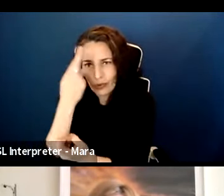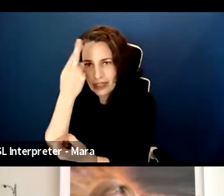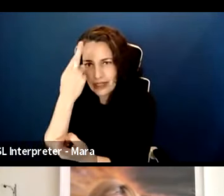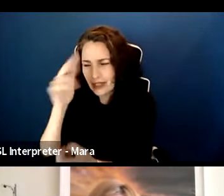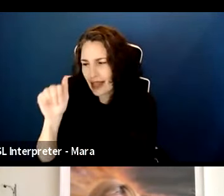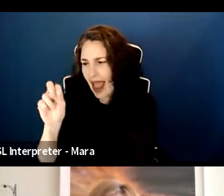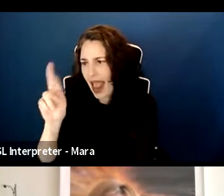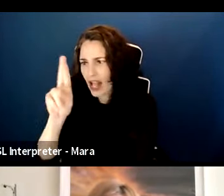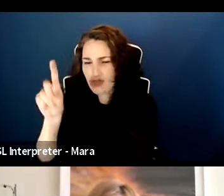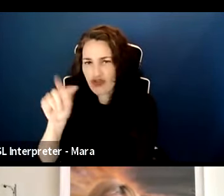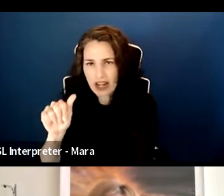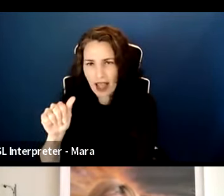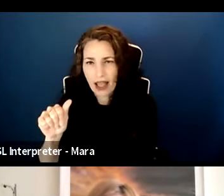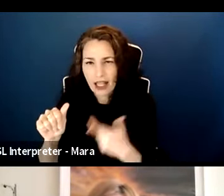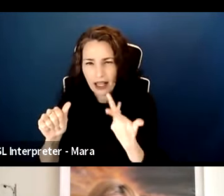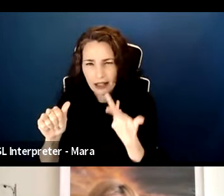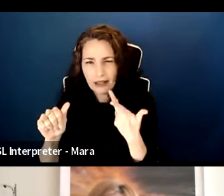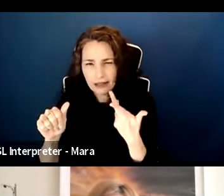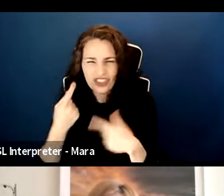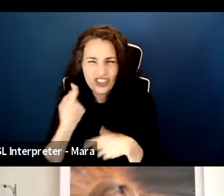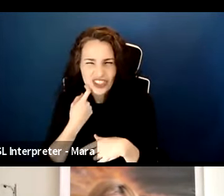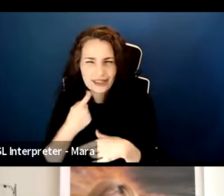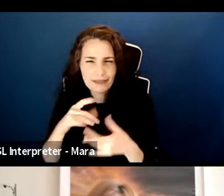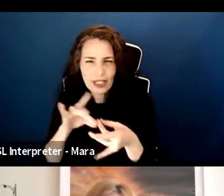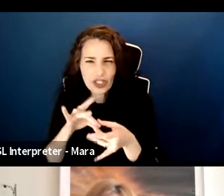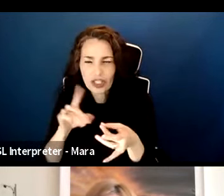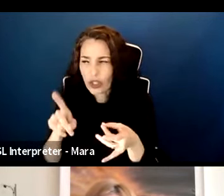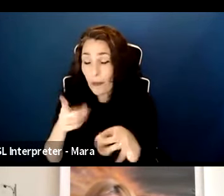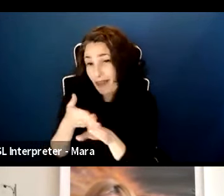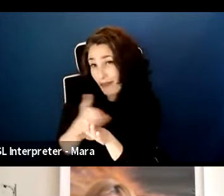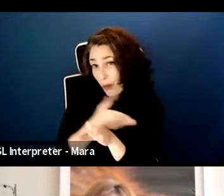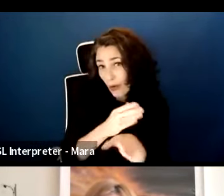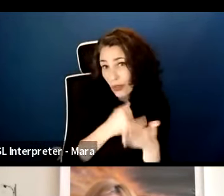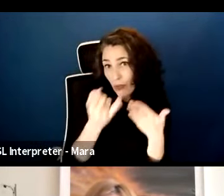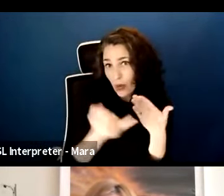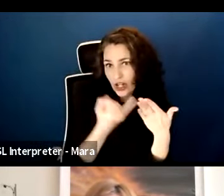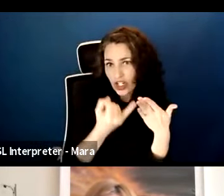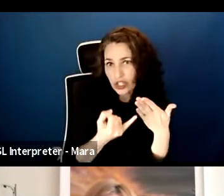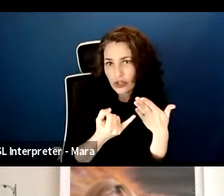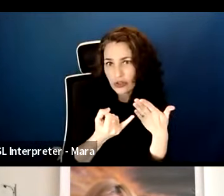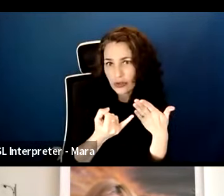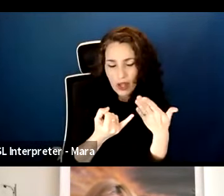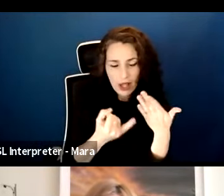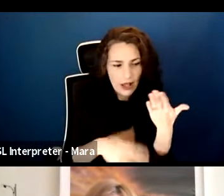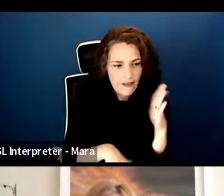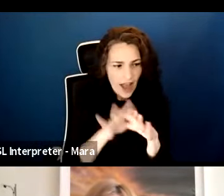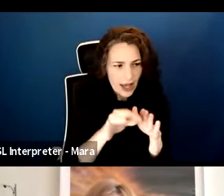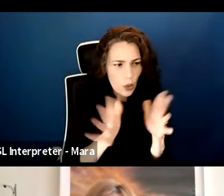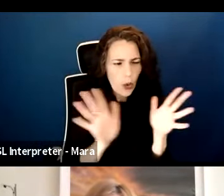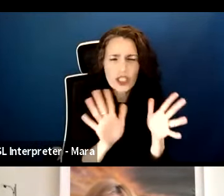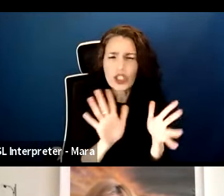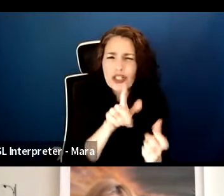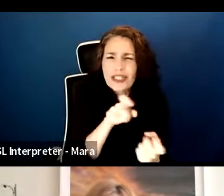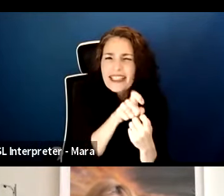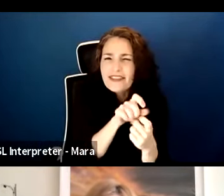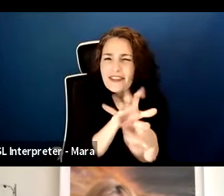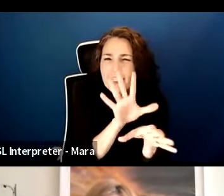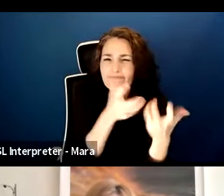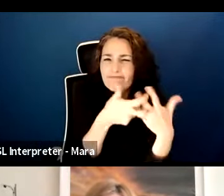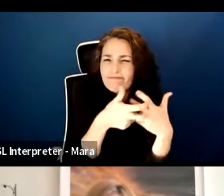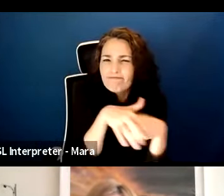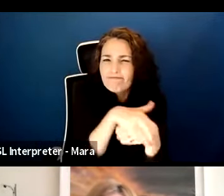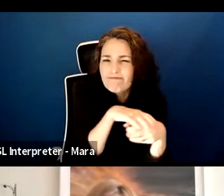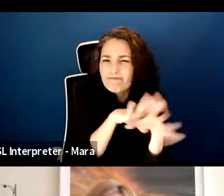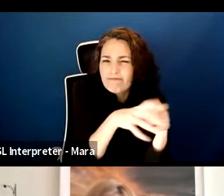decide what that niche is. You, you figure it out because everyone has it. And these days, you know, with the Netflix and the streaming, it's all about the niche.